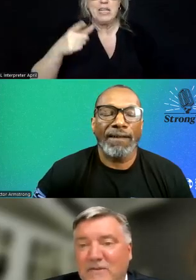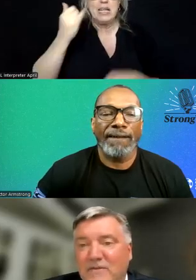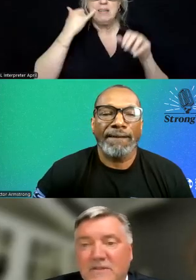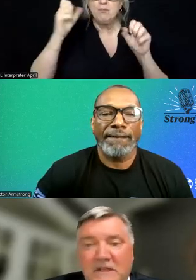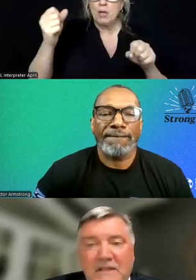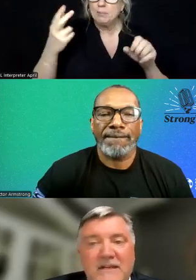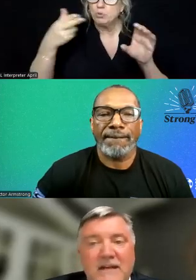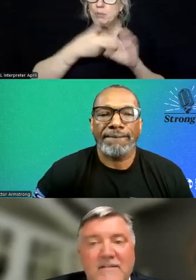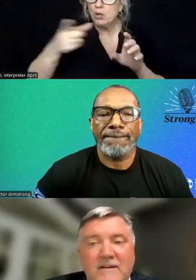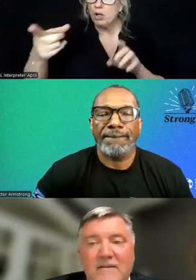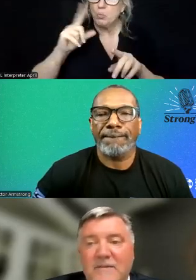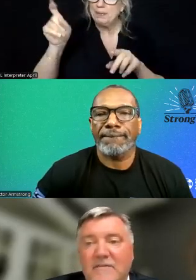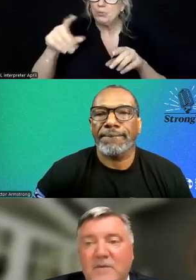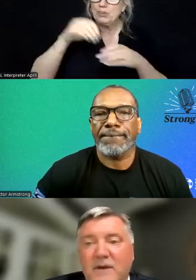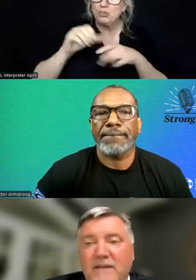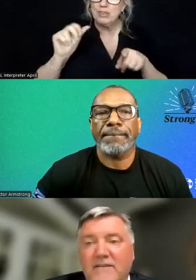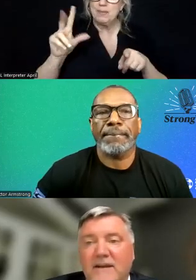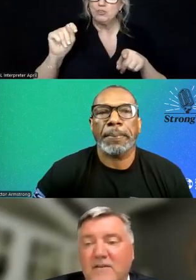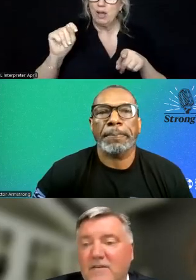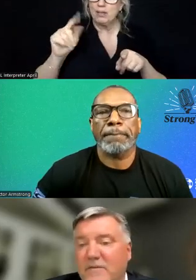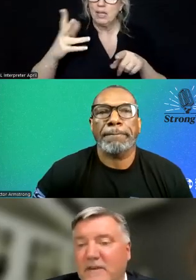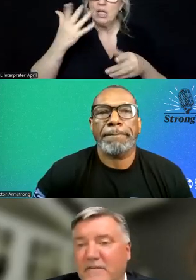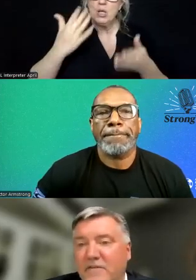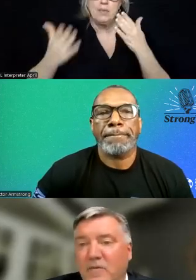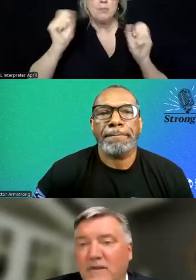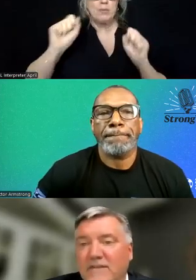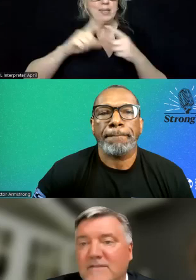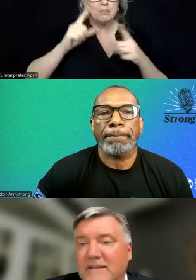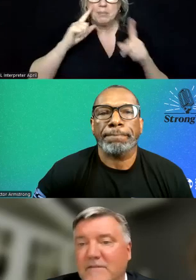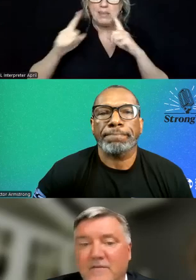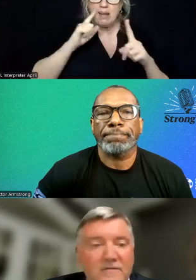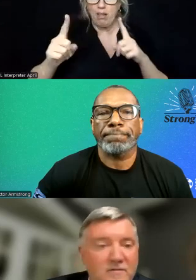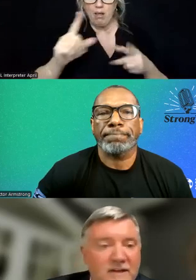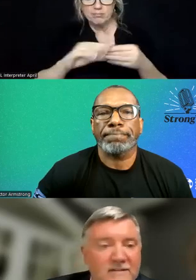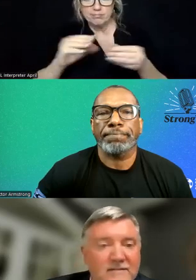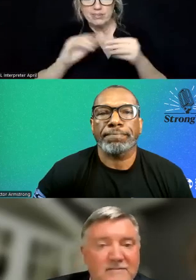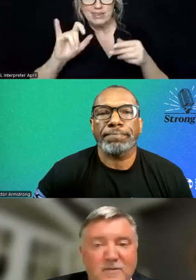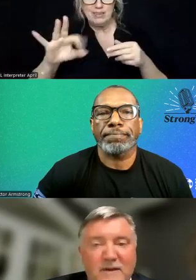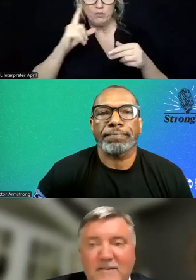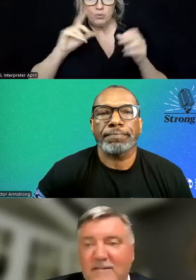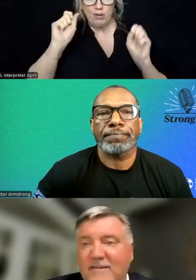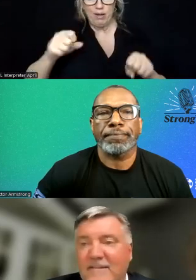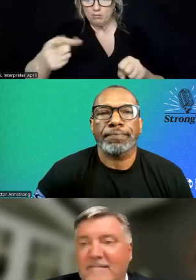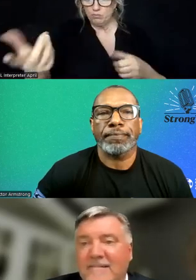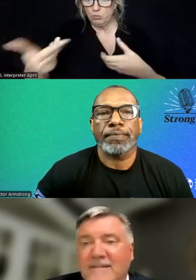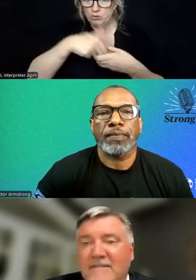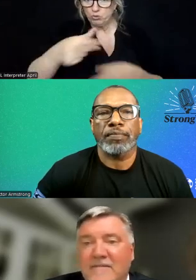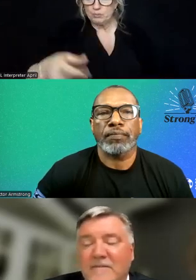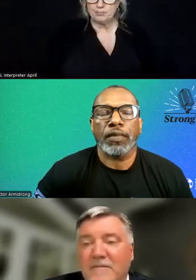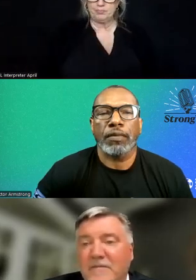come back on, there was a question in the chat that we might dialogue in a few more minutes if you're free to join back on.